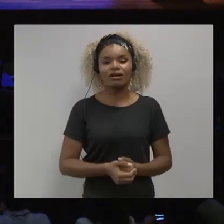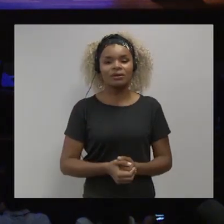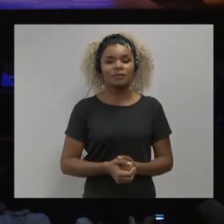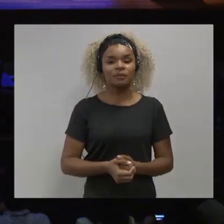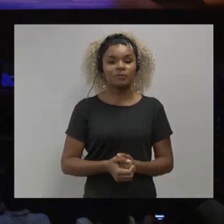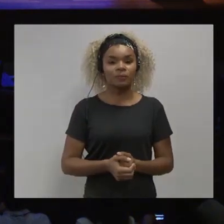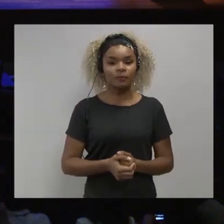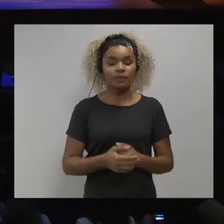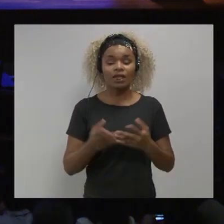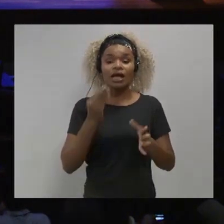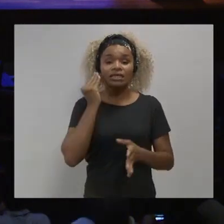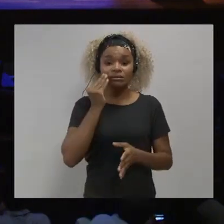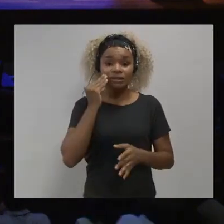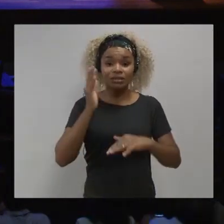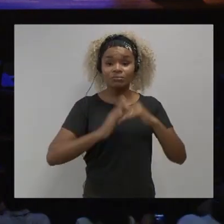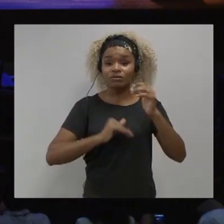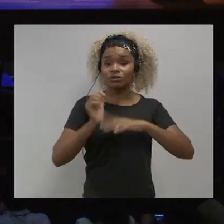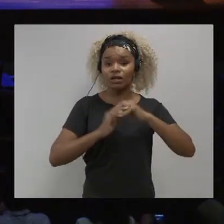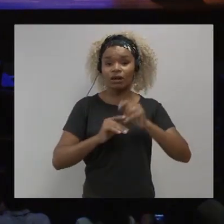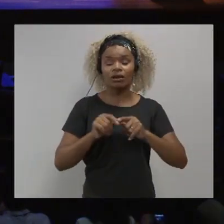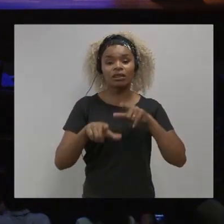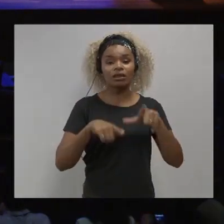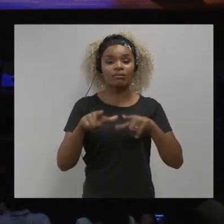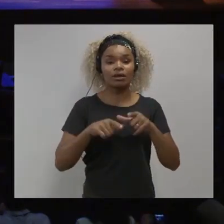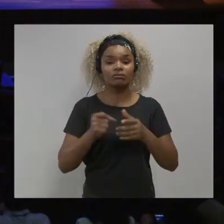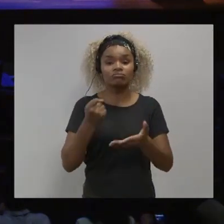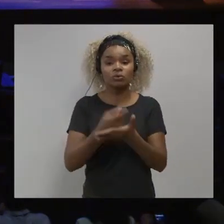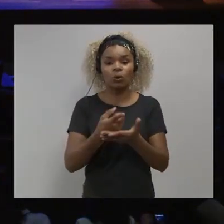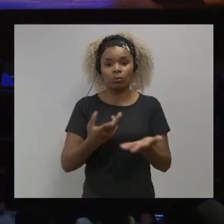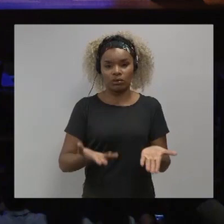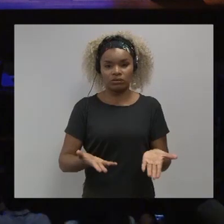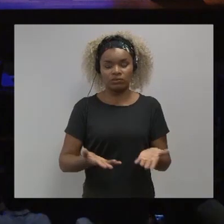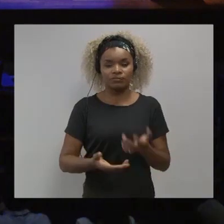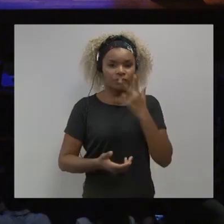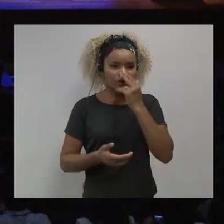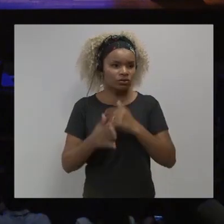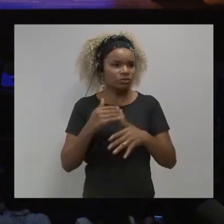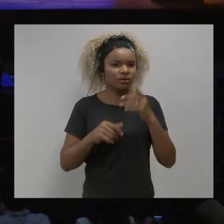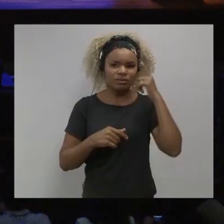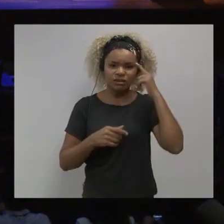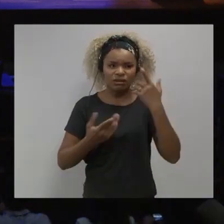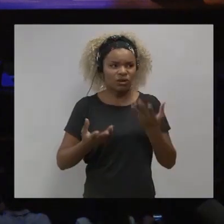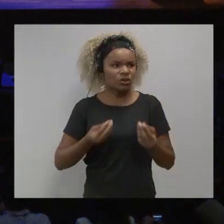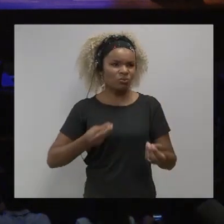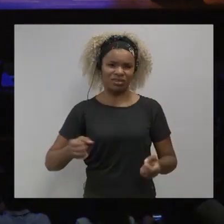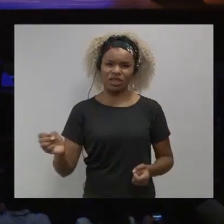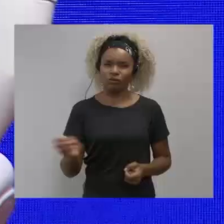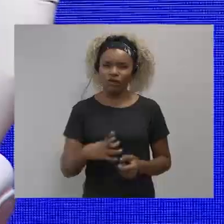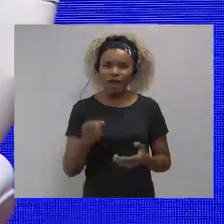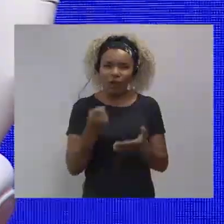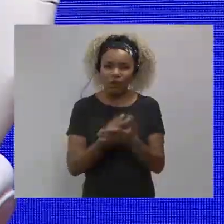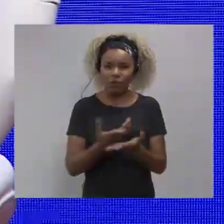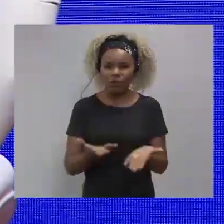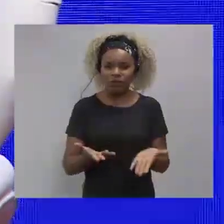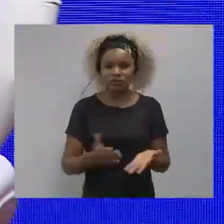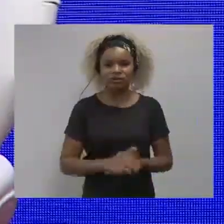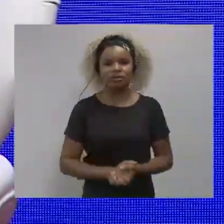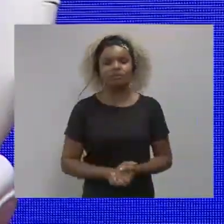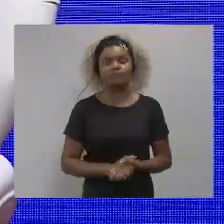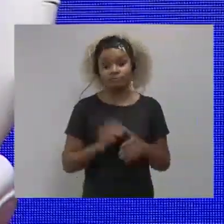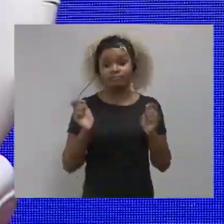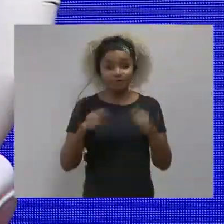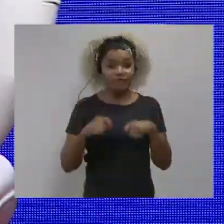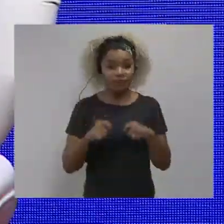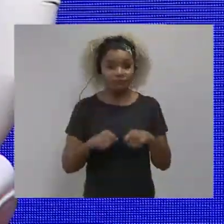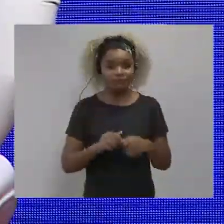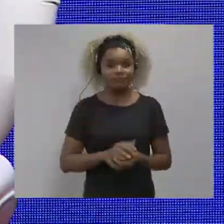presentation. And, well, my professional experience, well, can you innovate